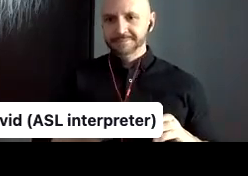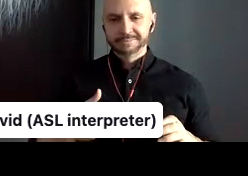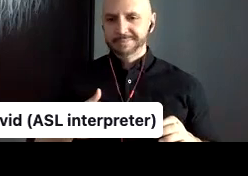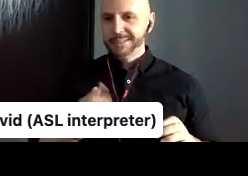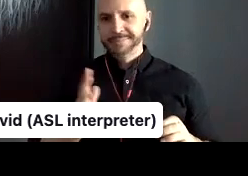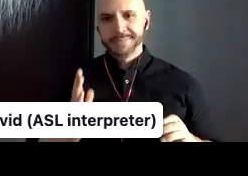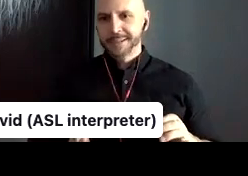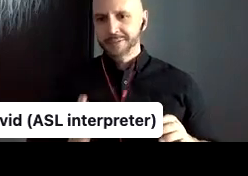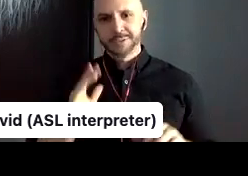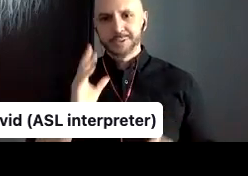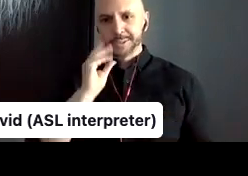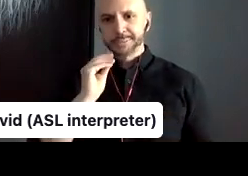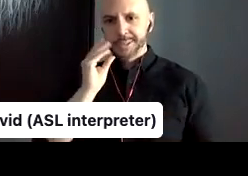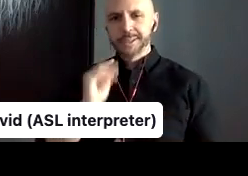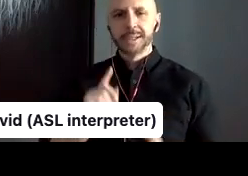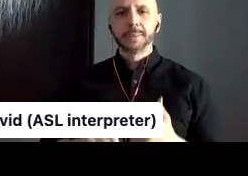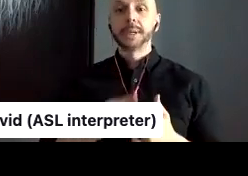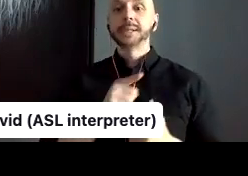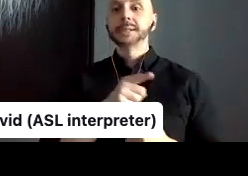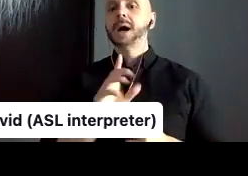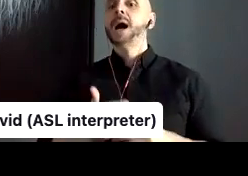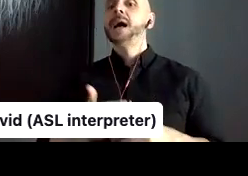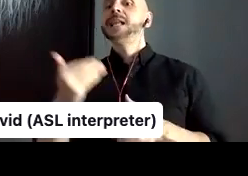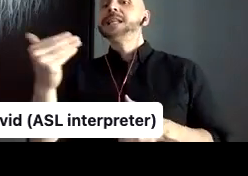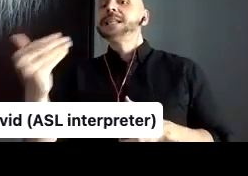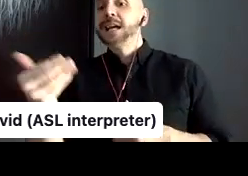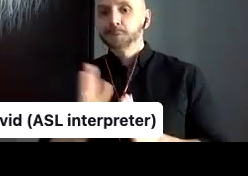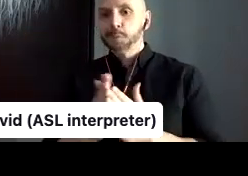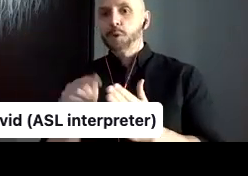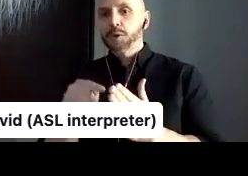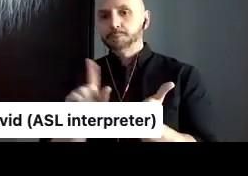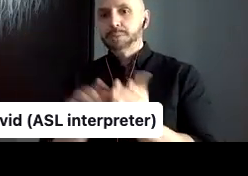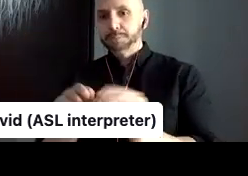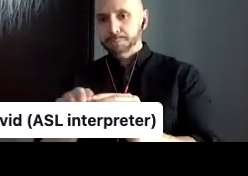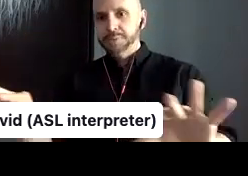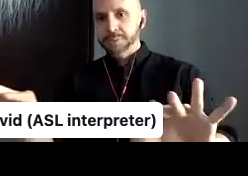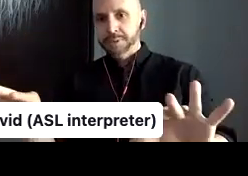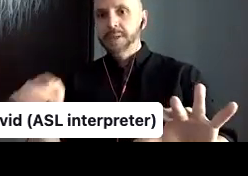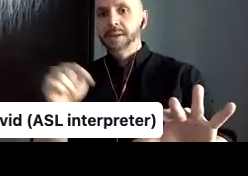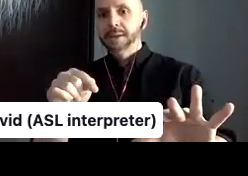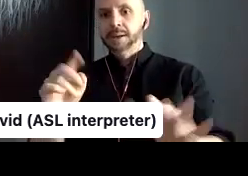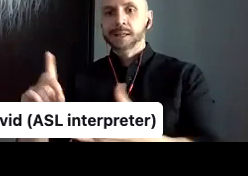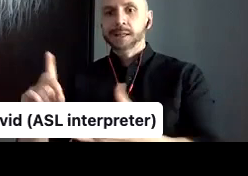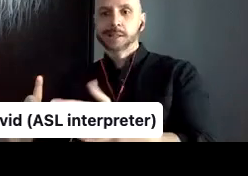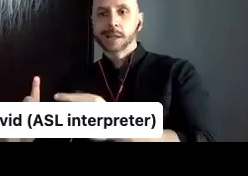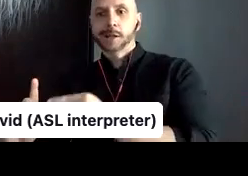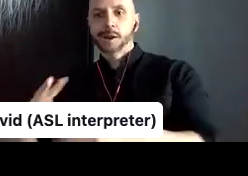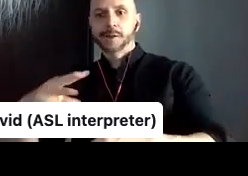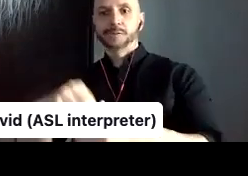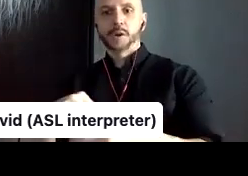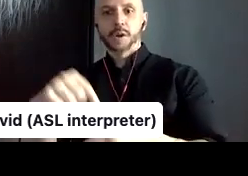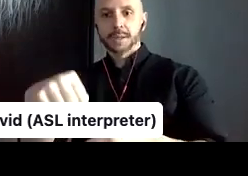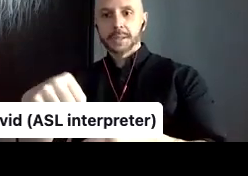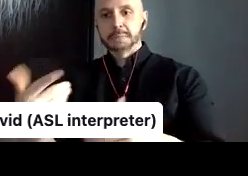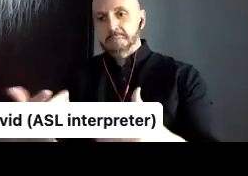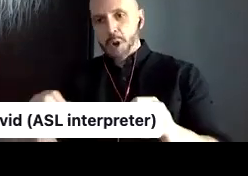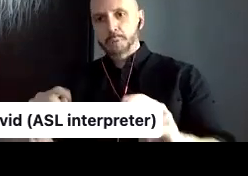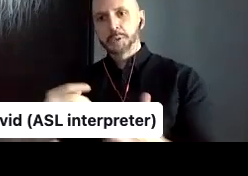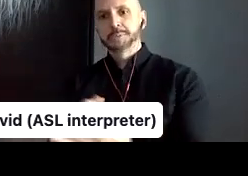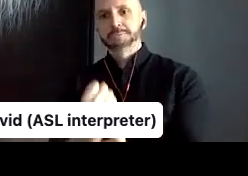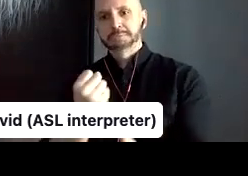another book coming out by Felice that, that deals with this. So there's a, there's a chance to, uh, experience that still. But, um,